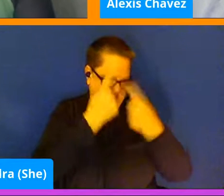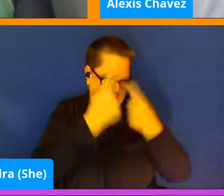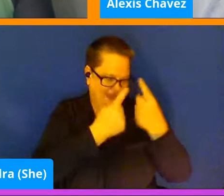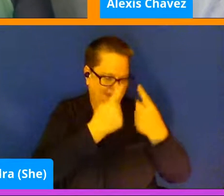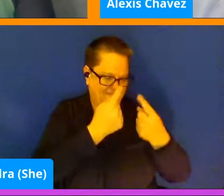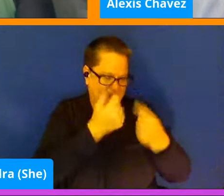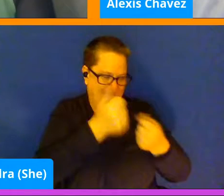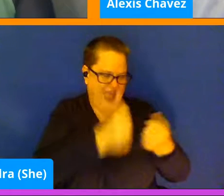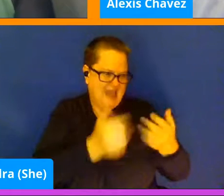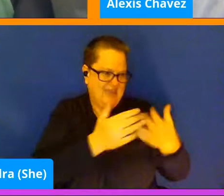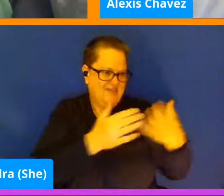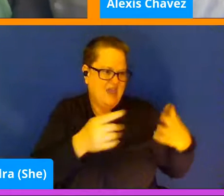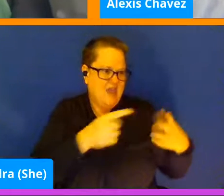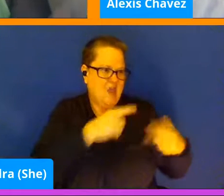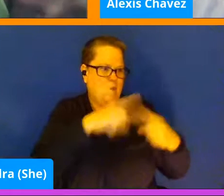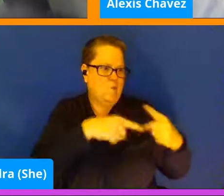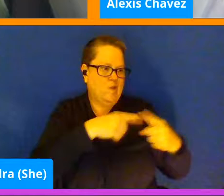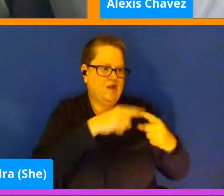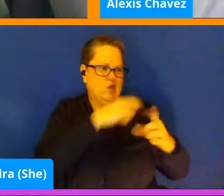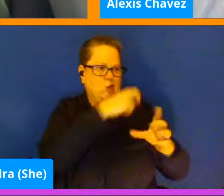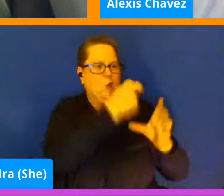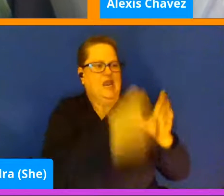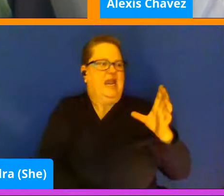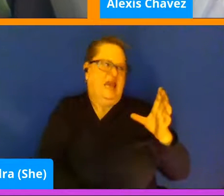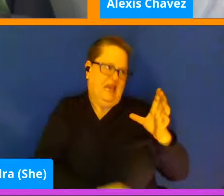are in some sort of crisis.